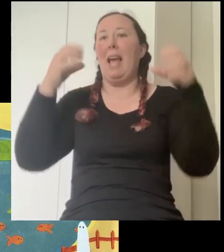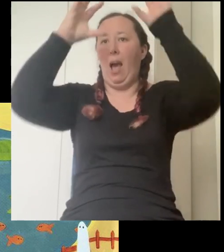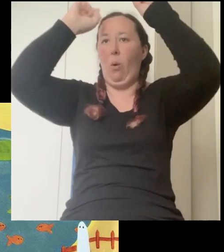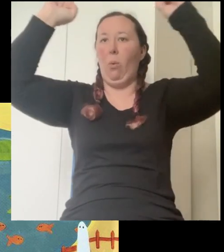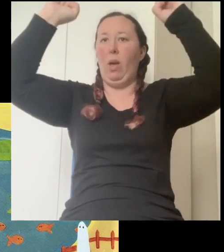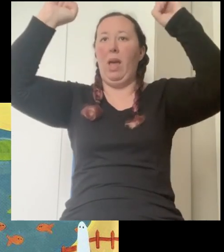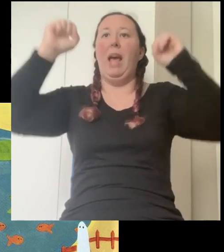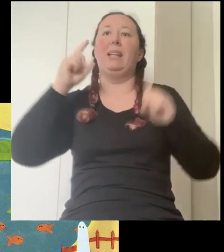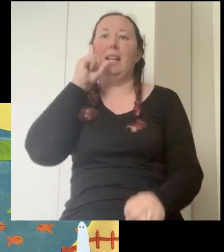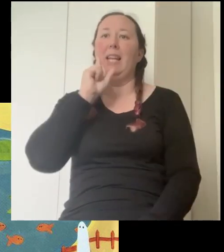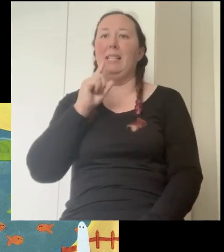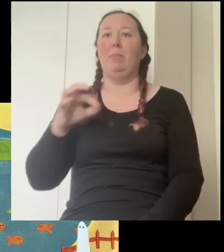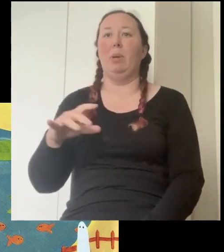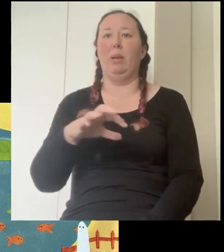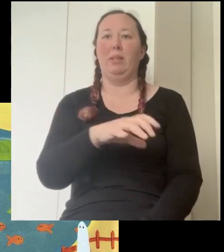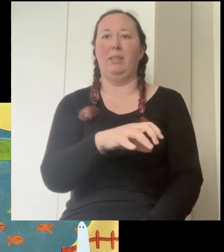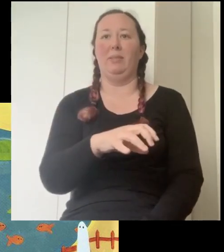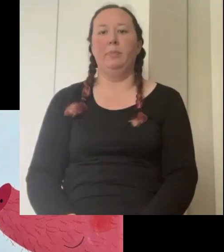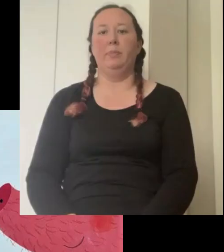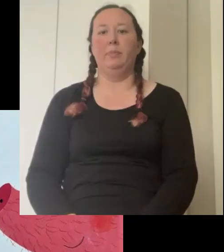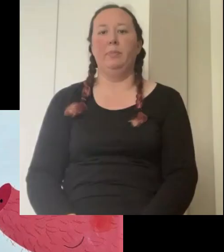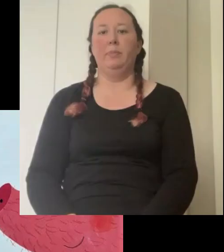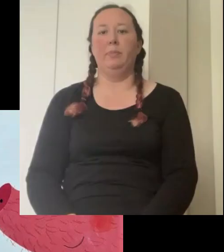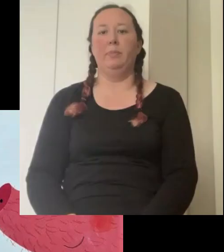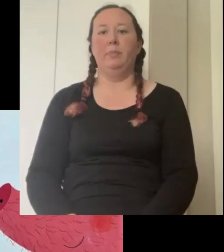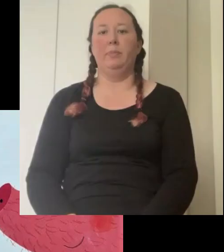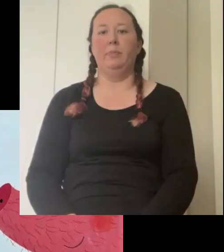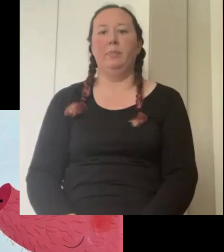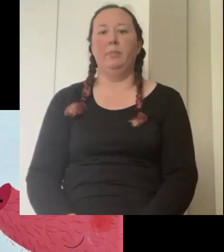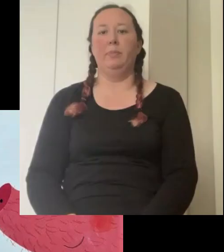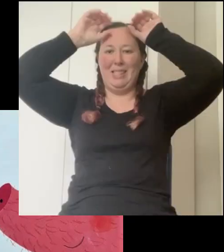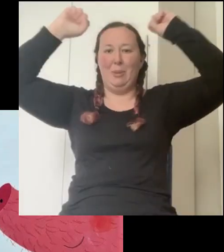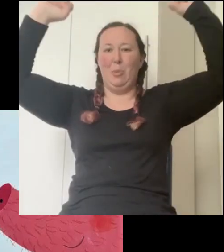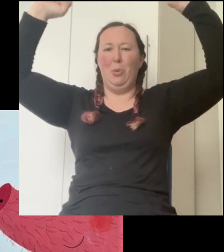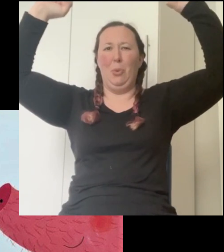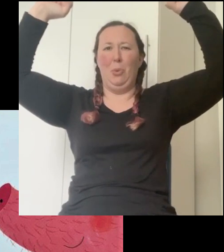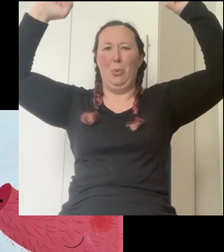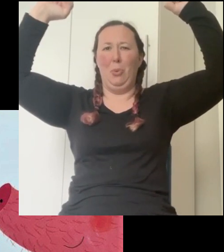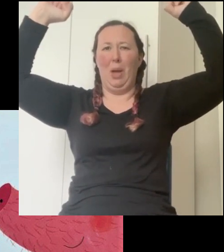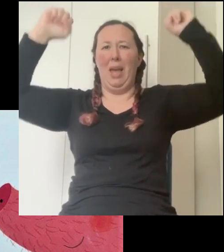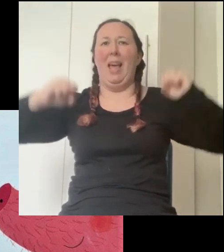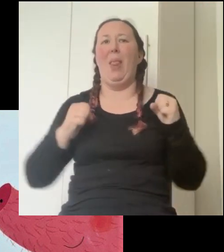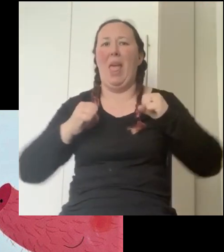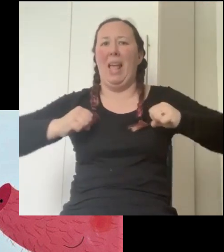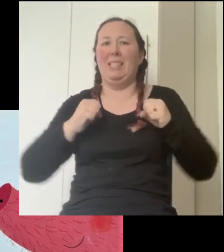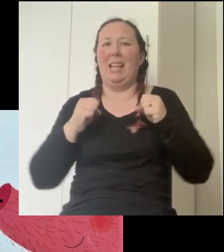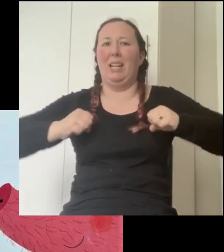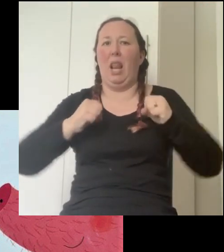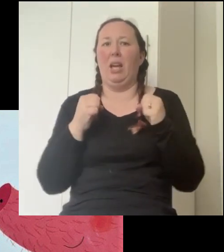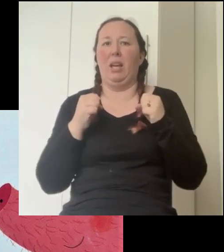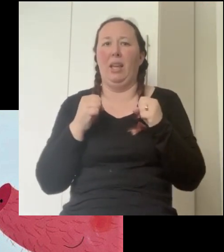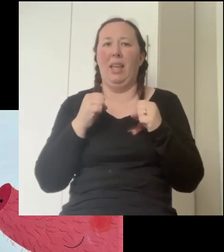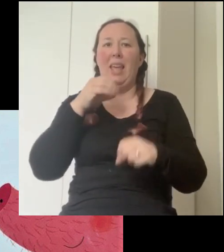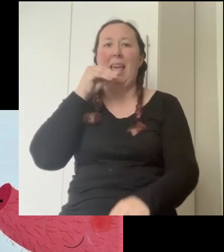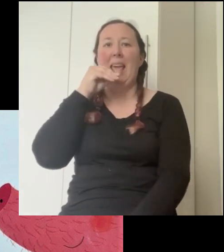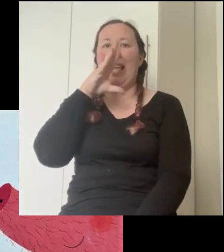prized cow and a ladybird and the cow said moo and the hen said